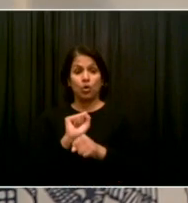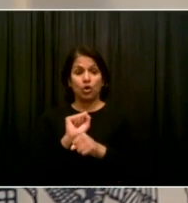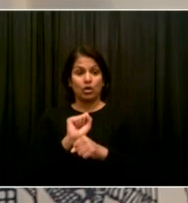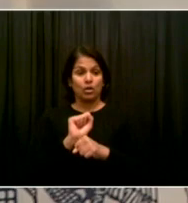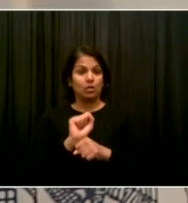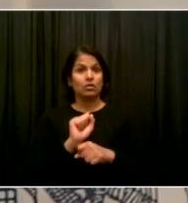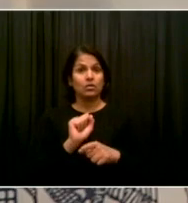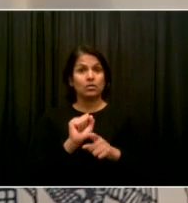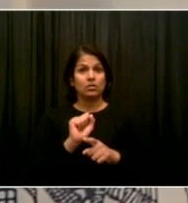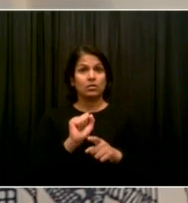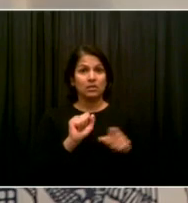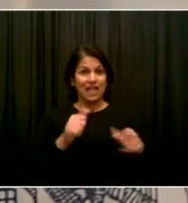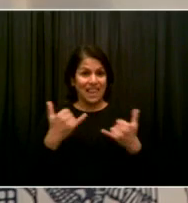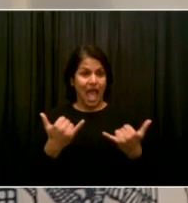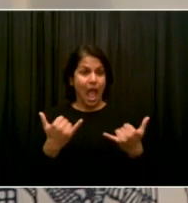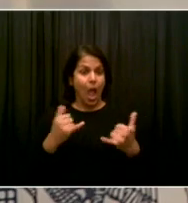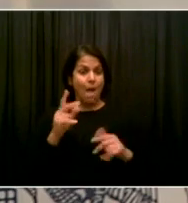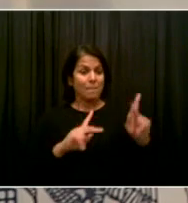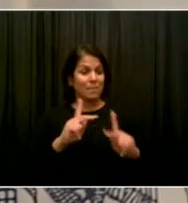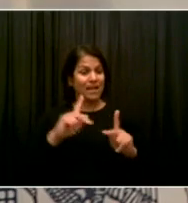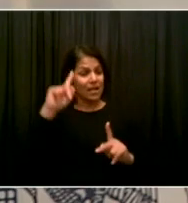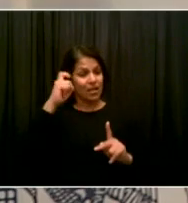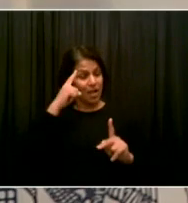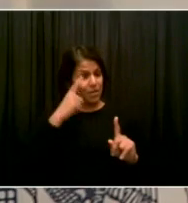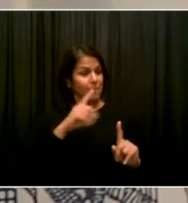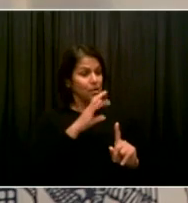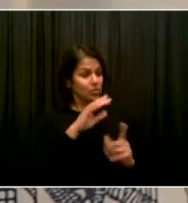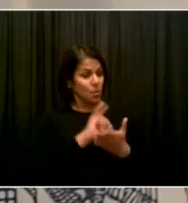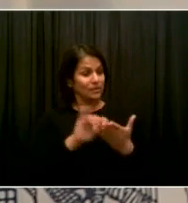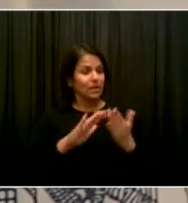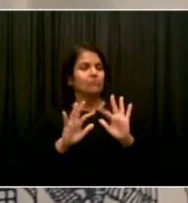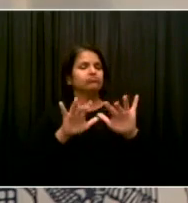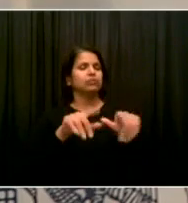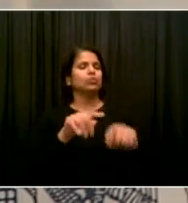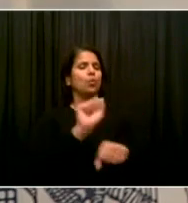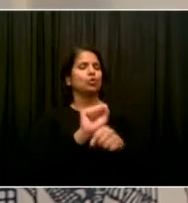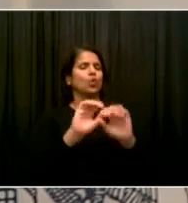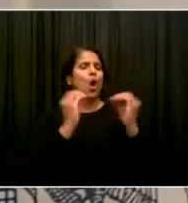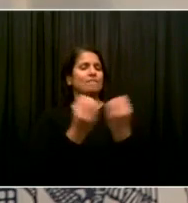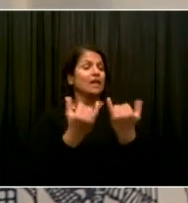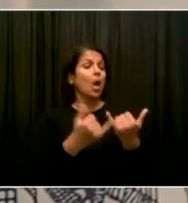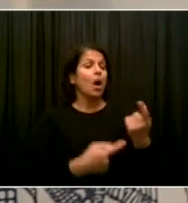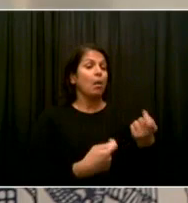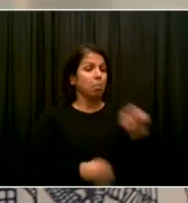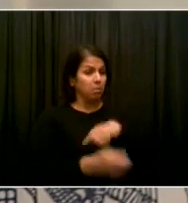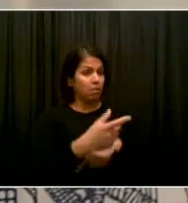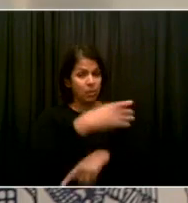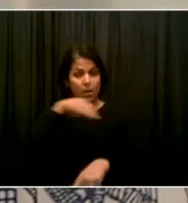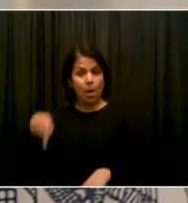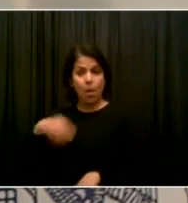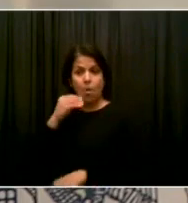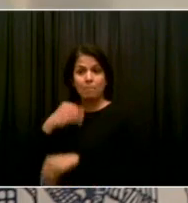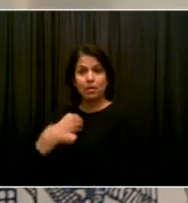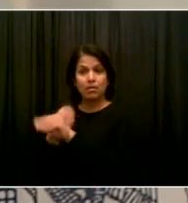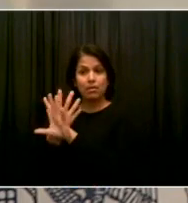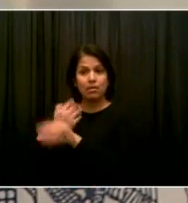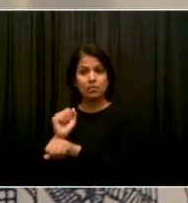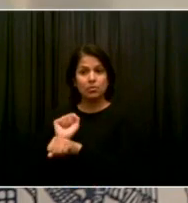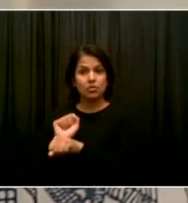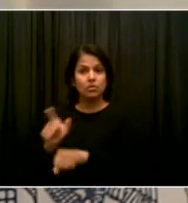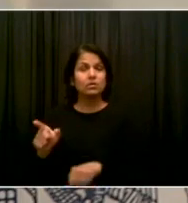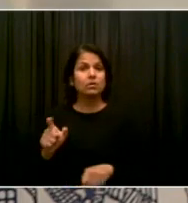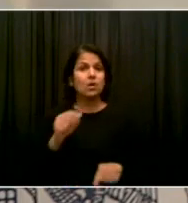that many people are questioning why this isn't happening. And if there are plans in place or something you're talking about,